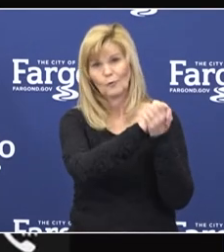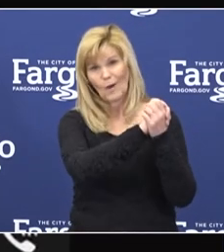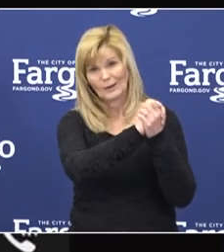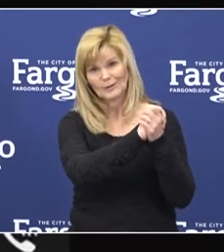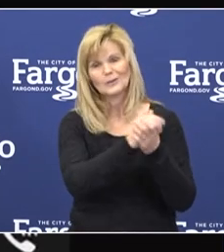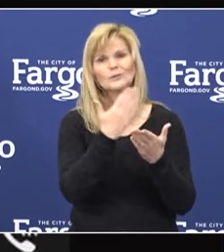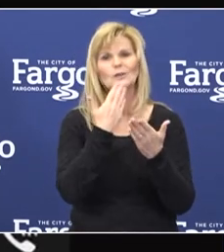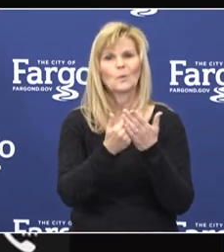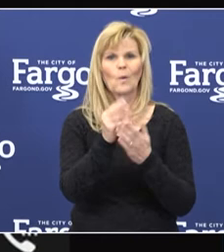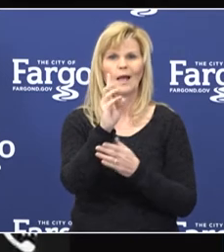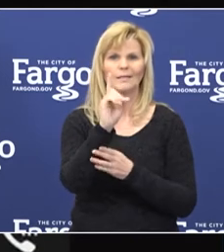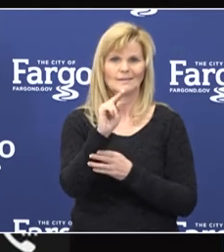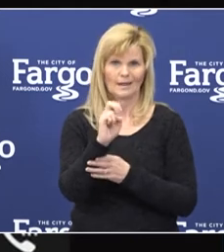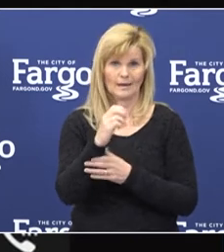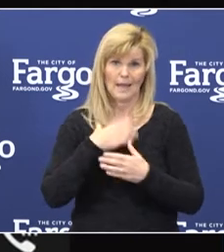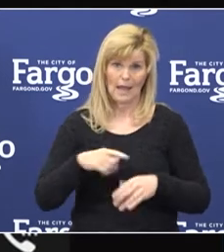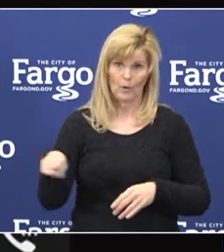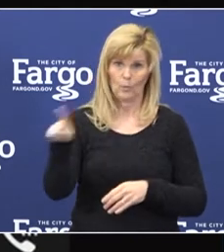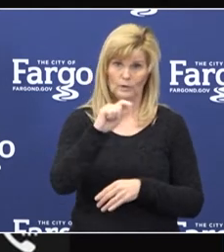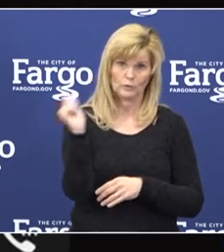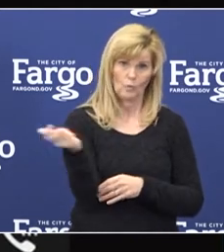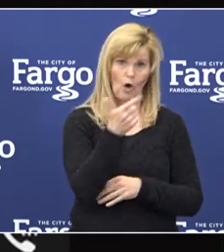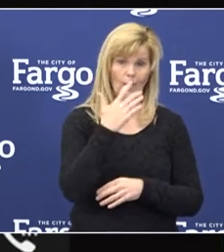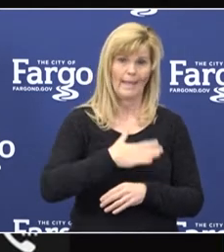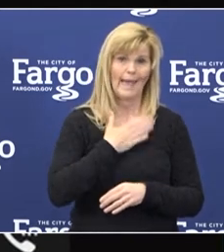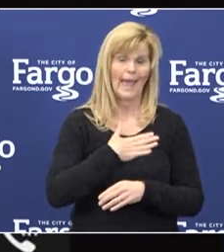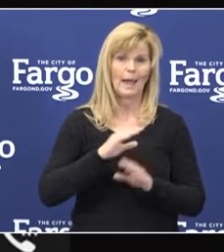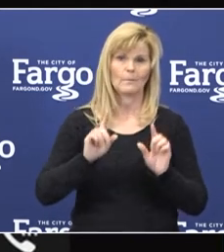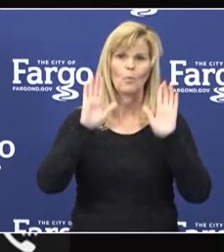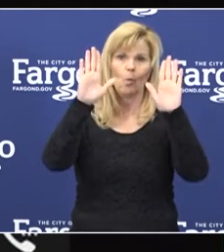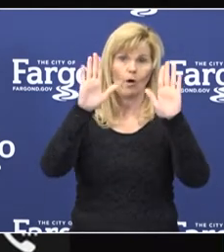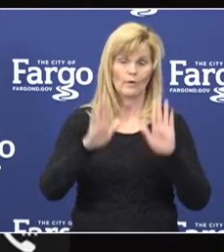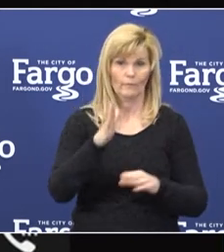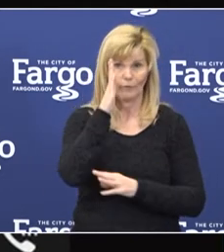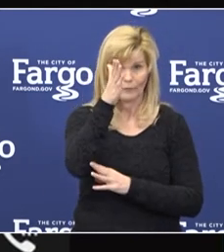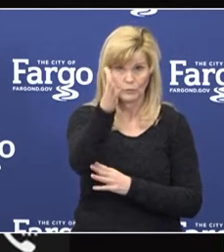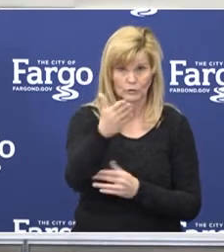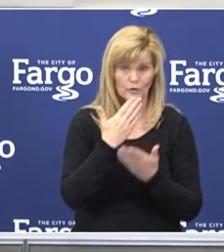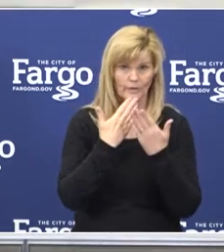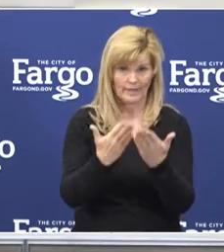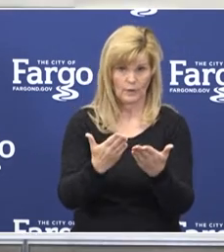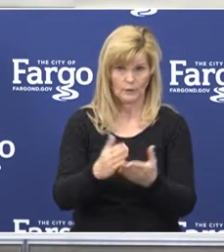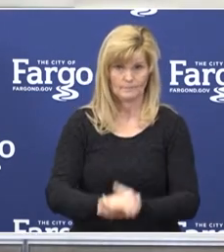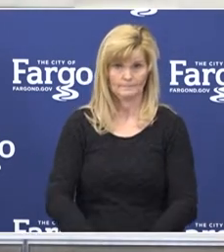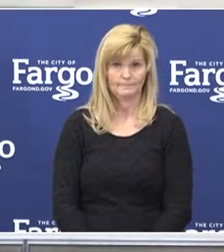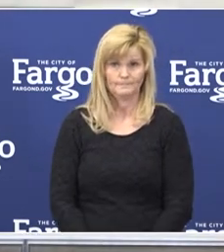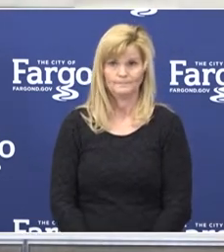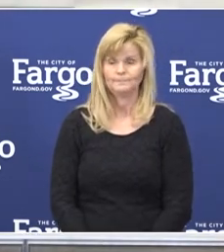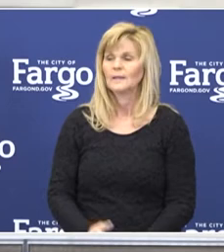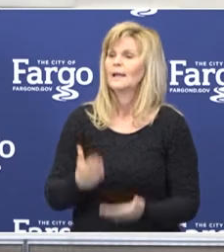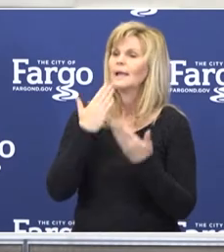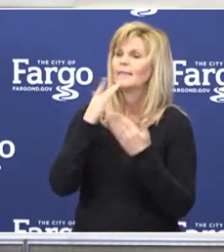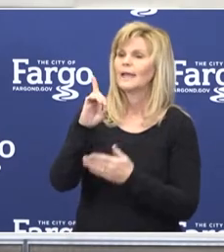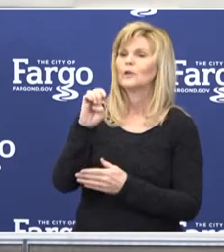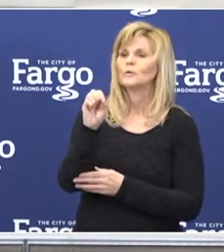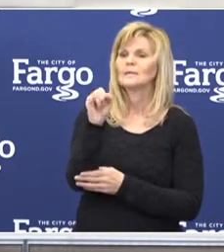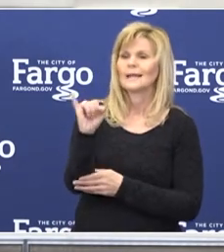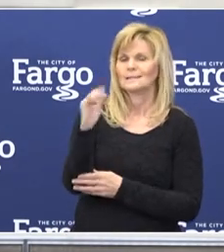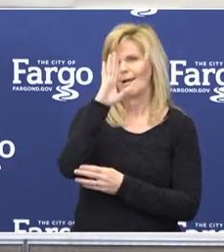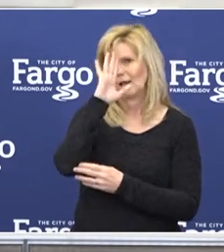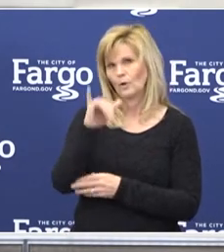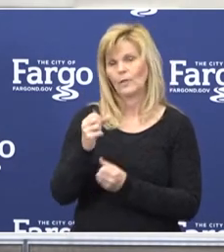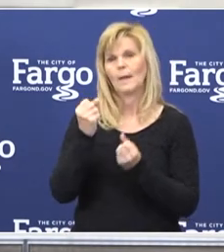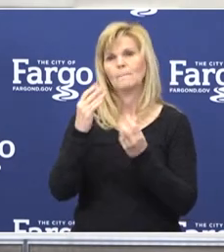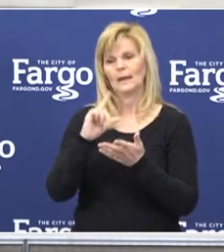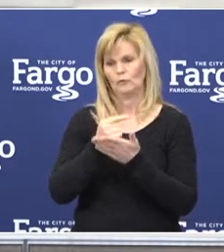done. I wish you all a bright and happy future. Thank you. Oh, thank you for that. know a lot of graduates are upset